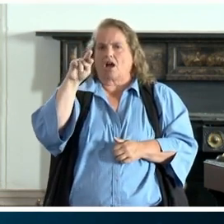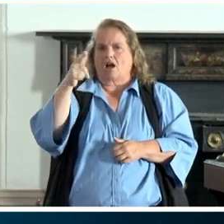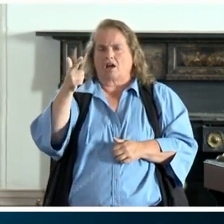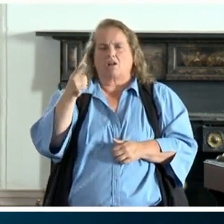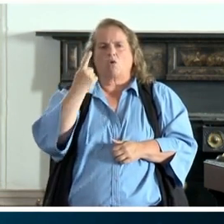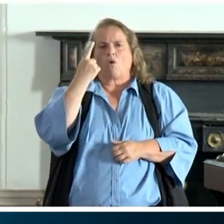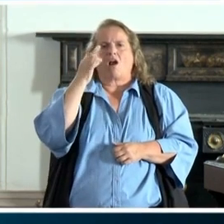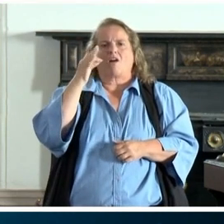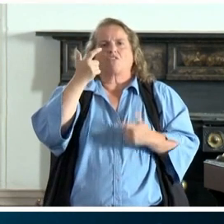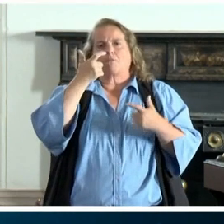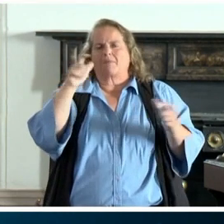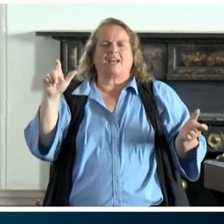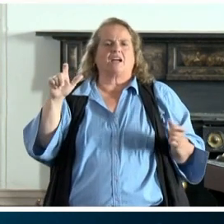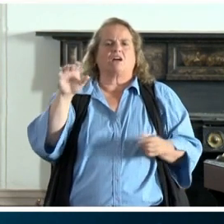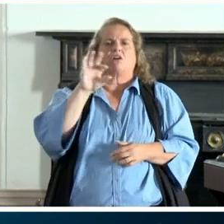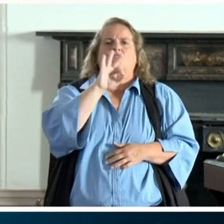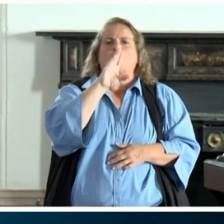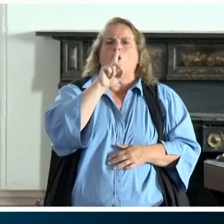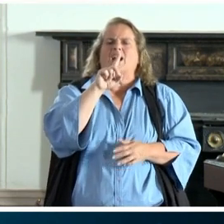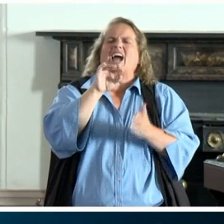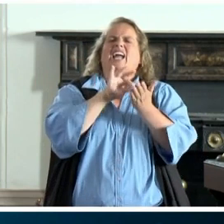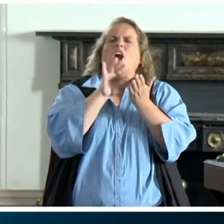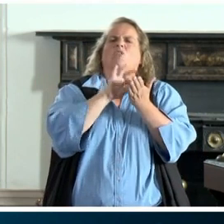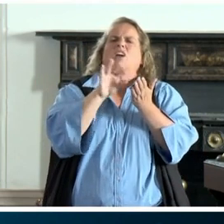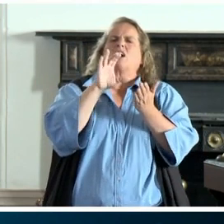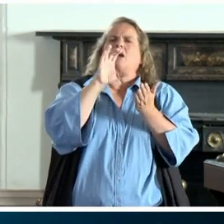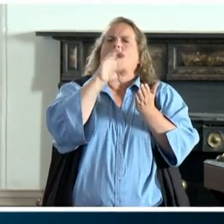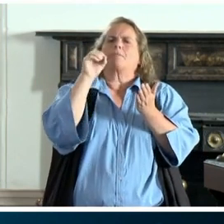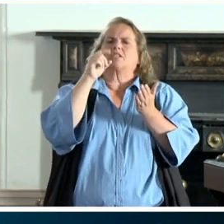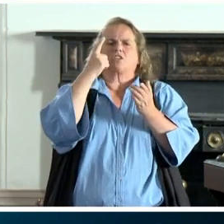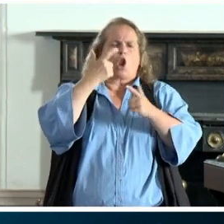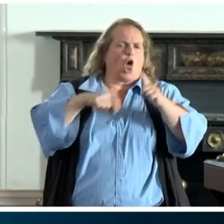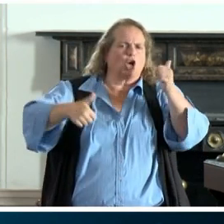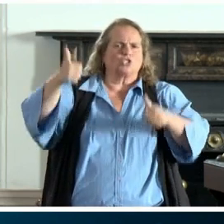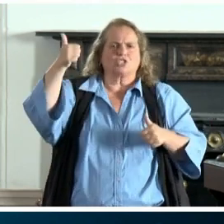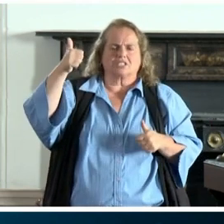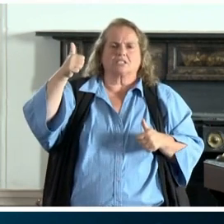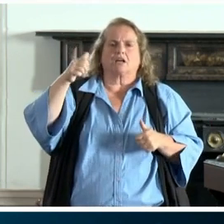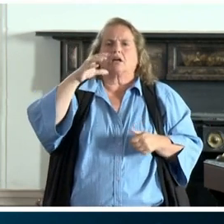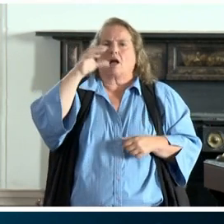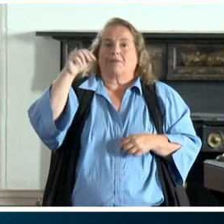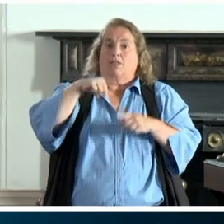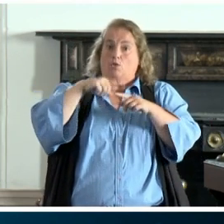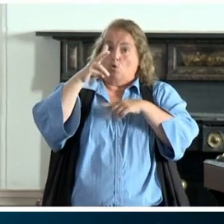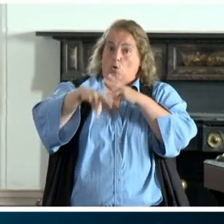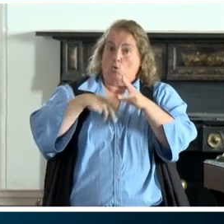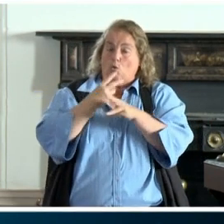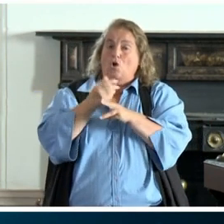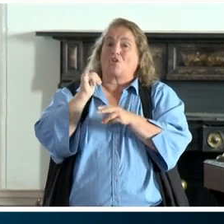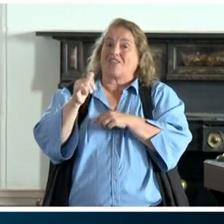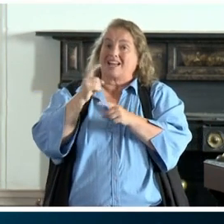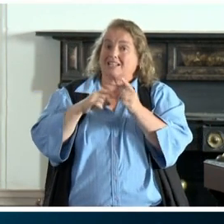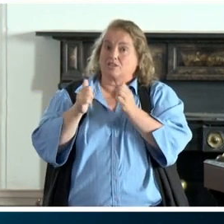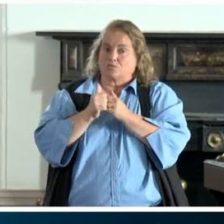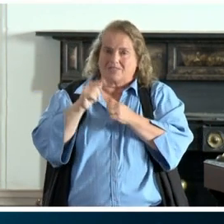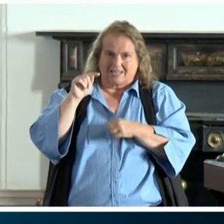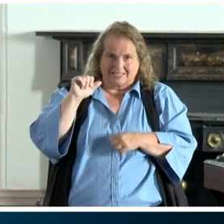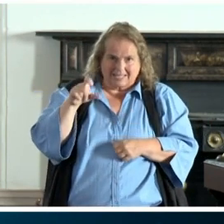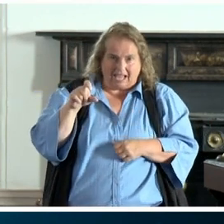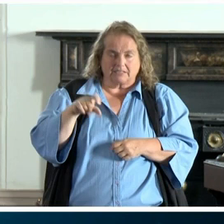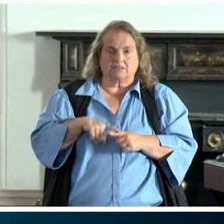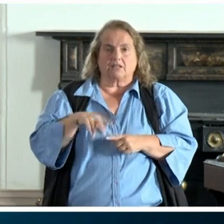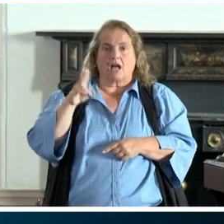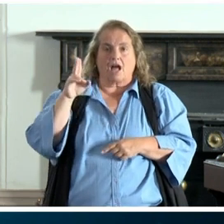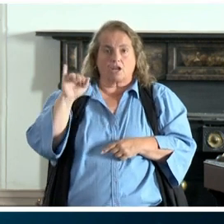accounting companies, one of the largest companies in the world that deals with tax, unemployment,